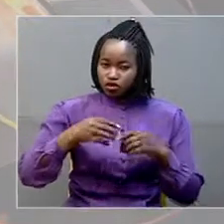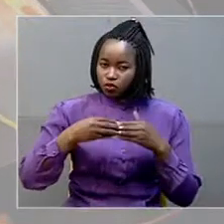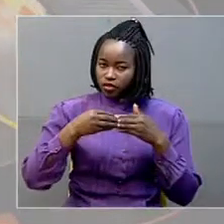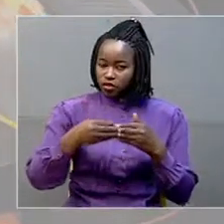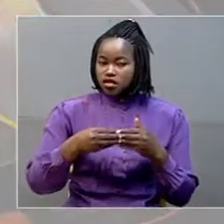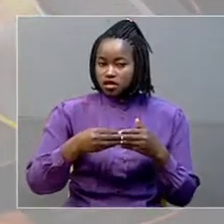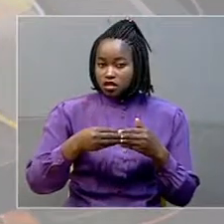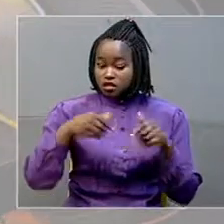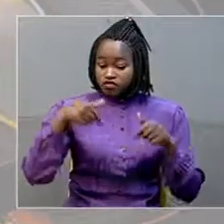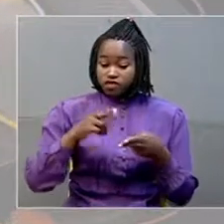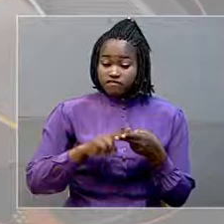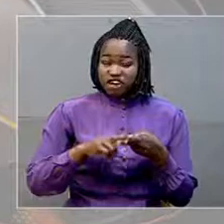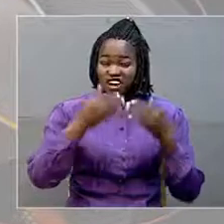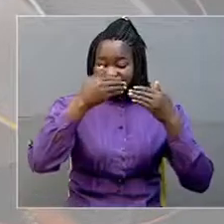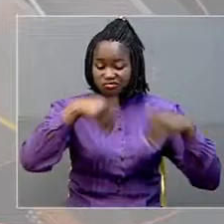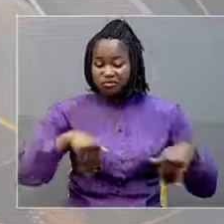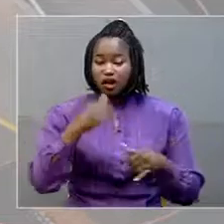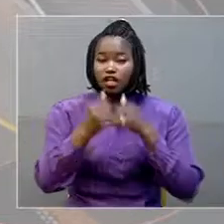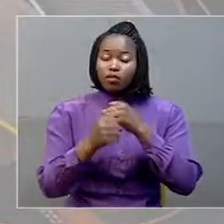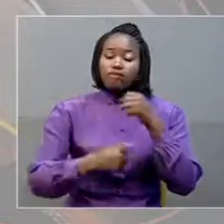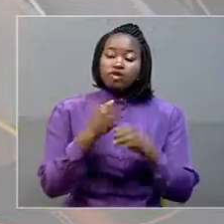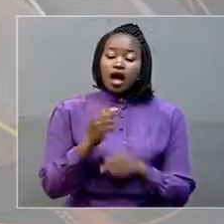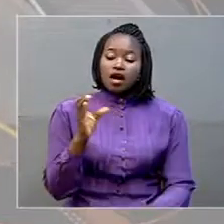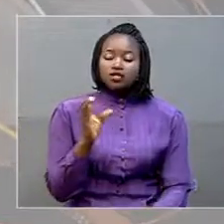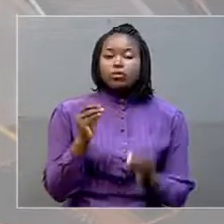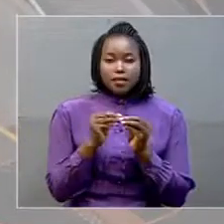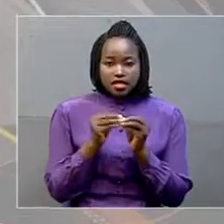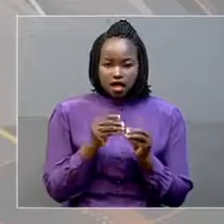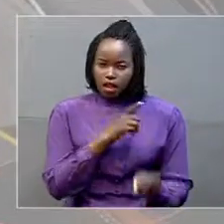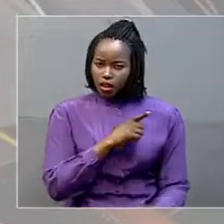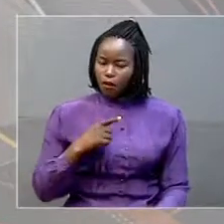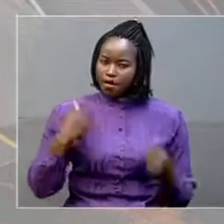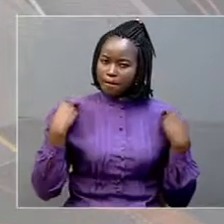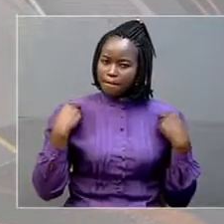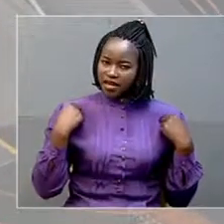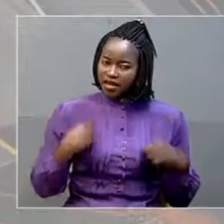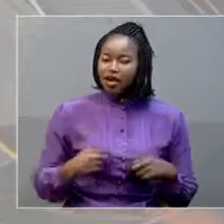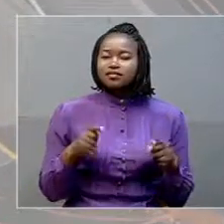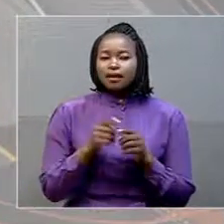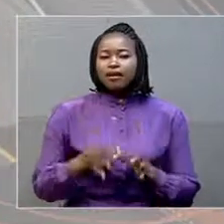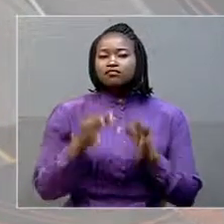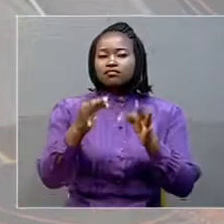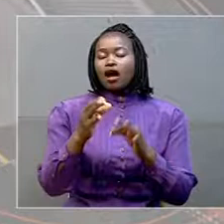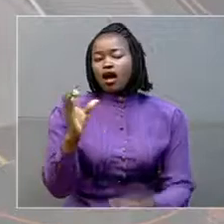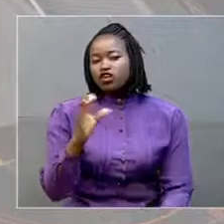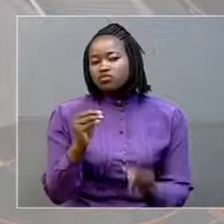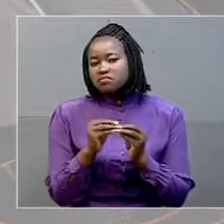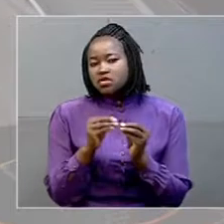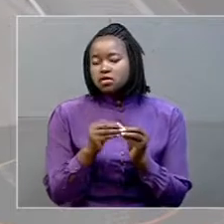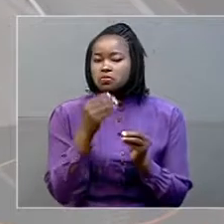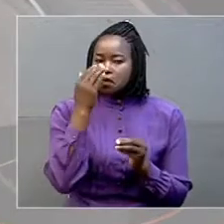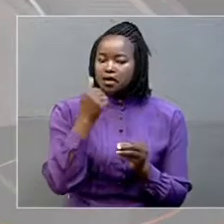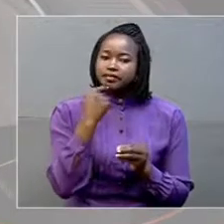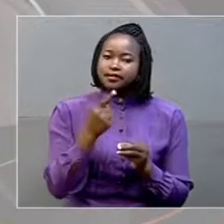the end-of-year council meeting. That way, the Lord Mayor Arias Rukwaga joined the council meeting due to lack of quorum.